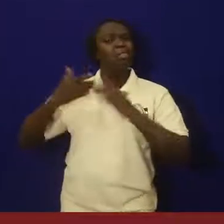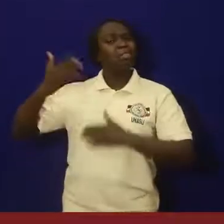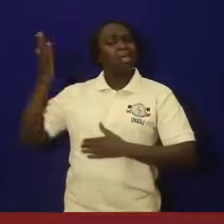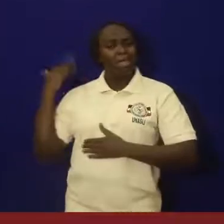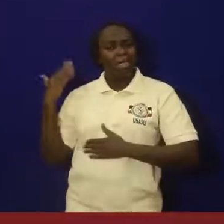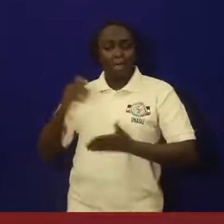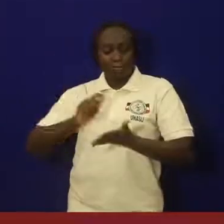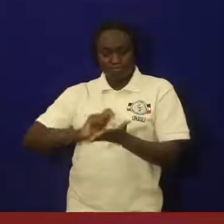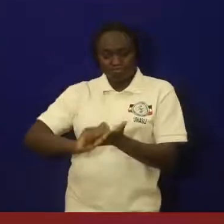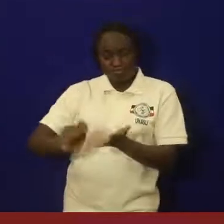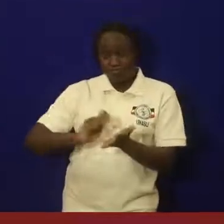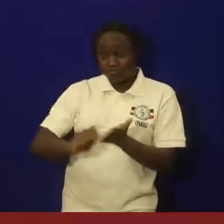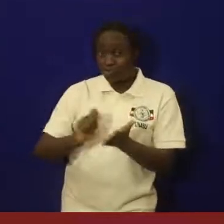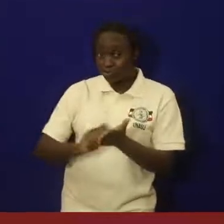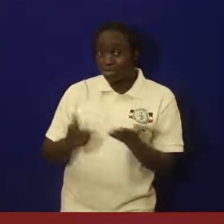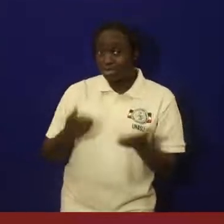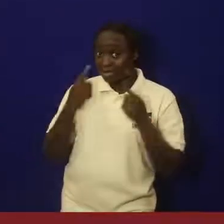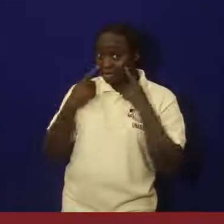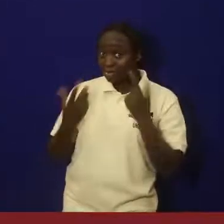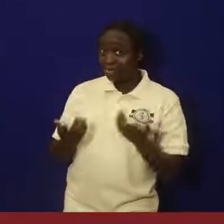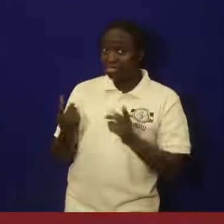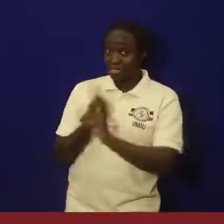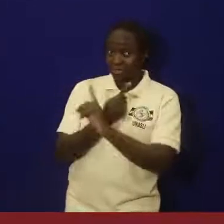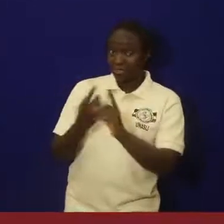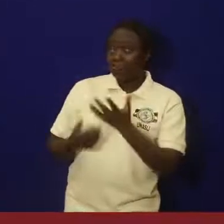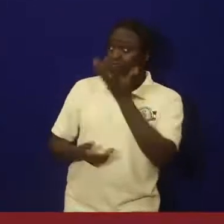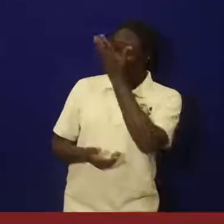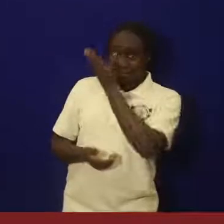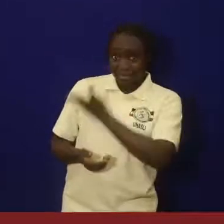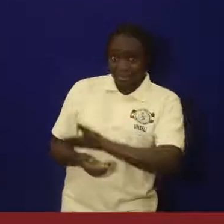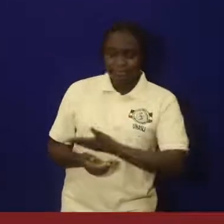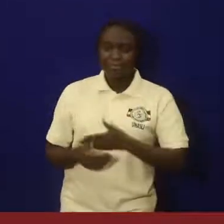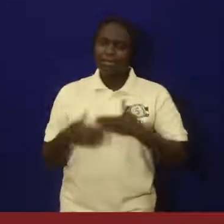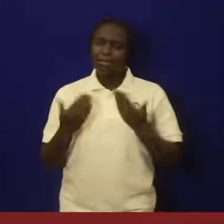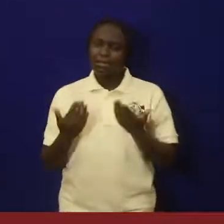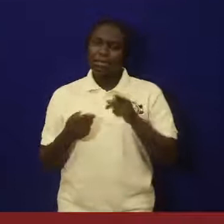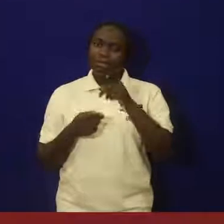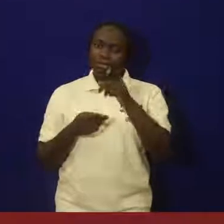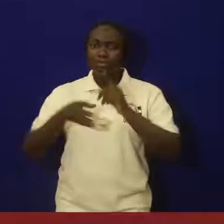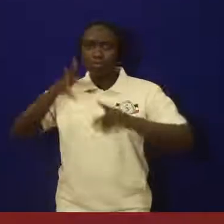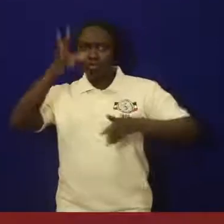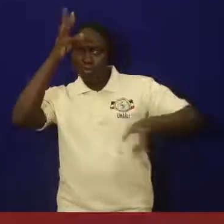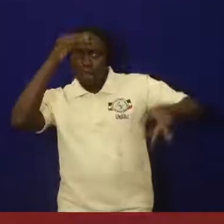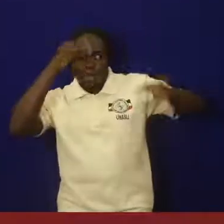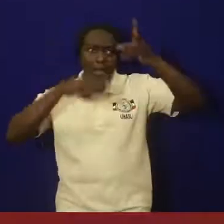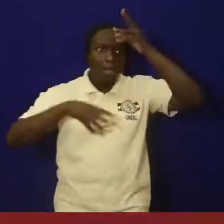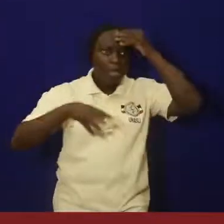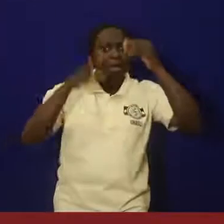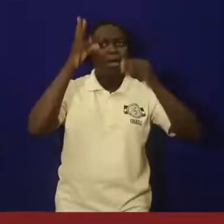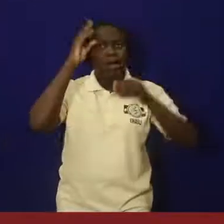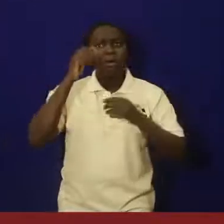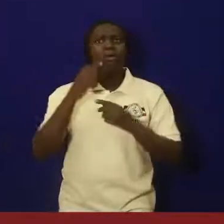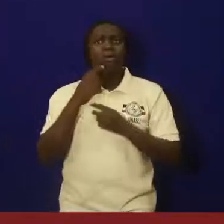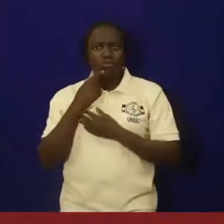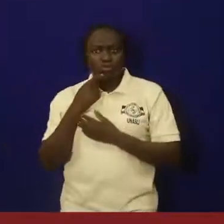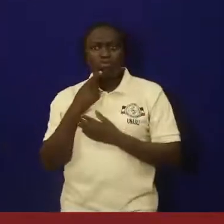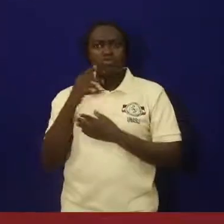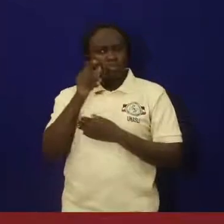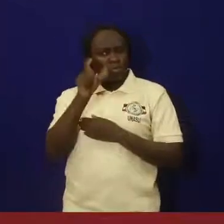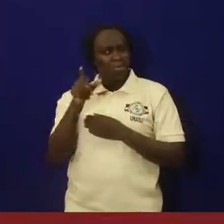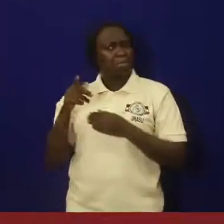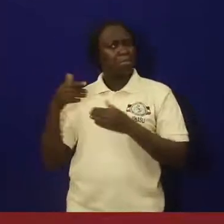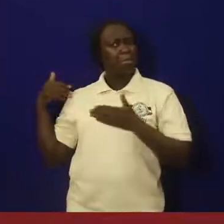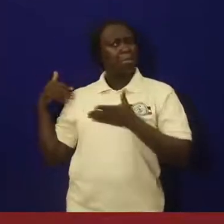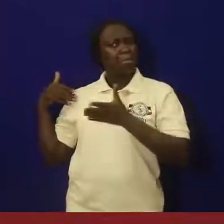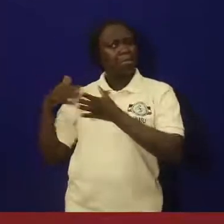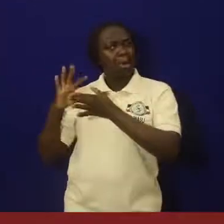various forms of writing you can see here. When we study them, we know the history of us